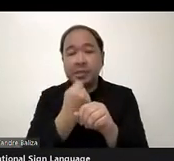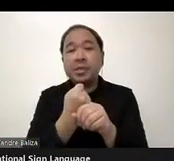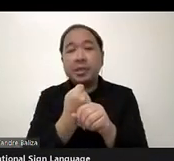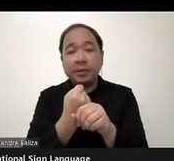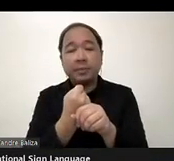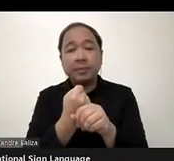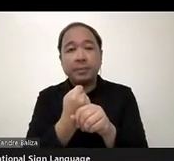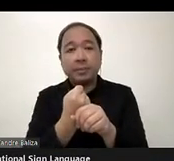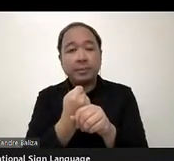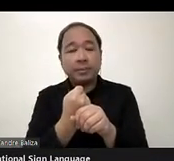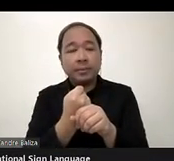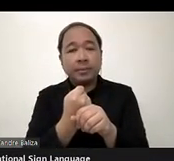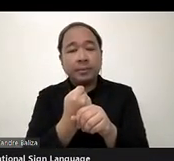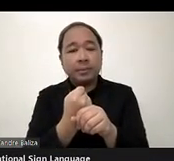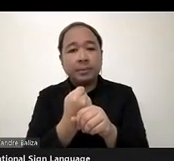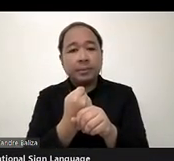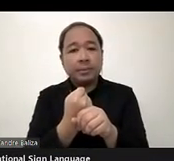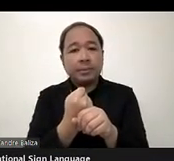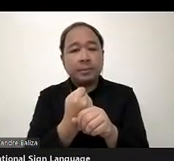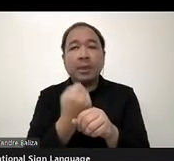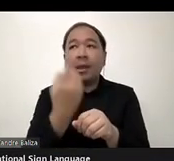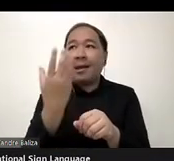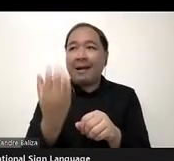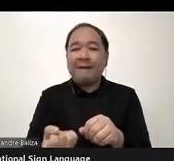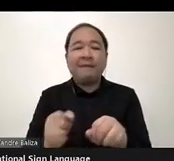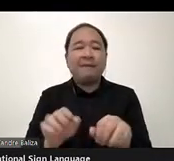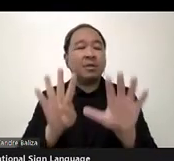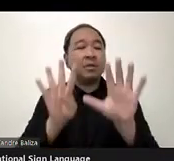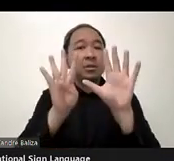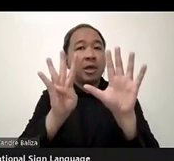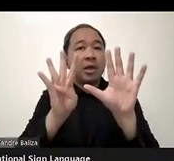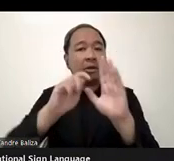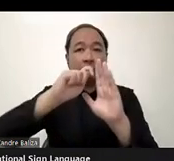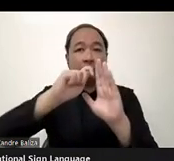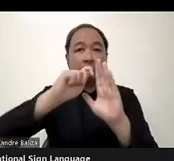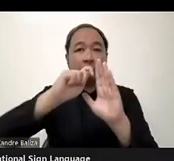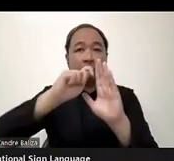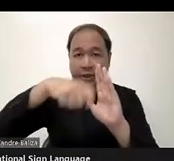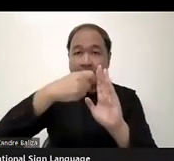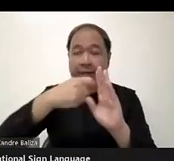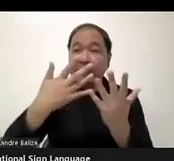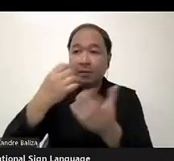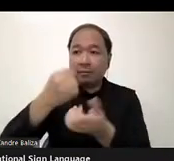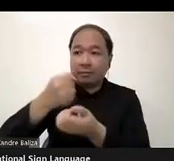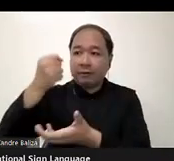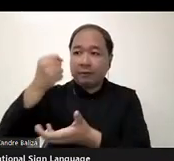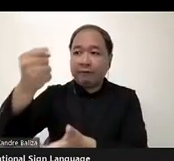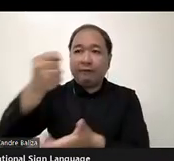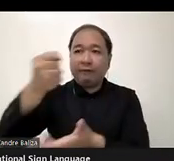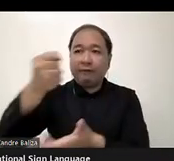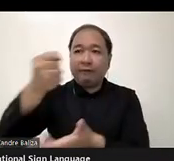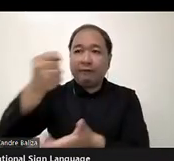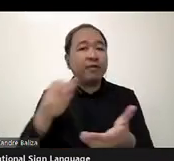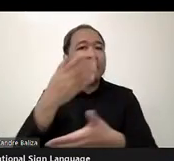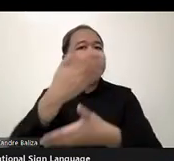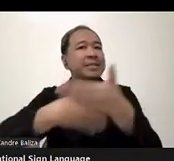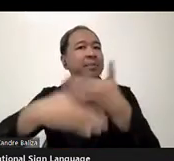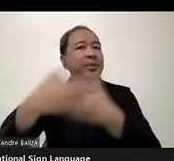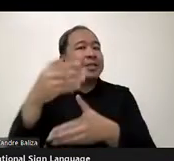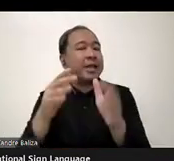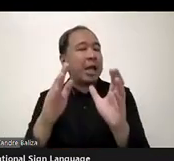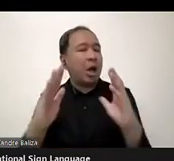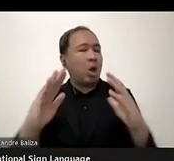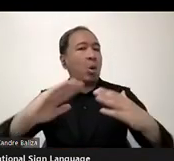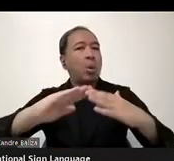nine projects funded from the disability community and they range from